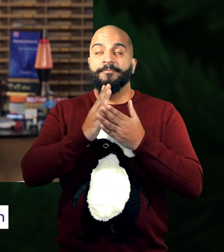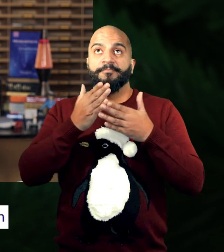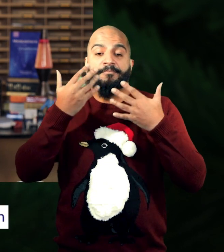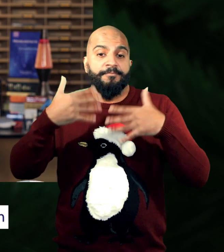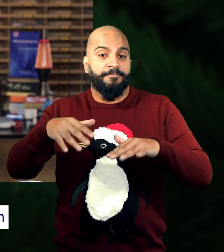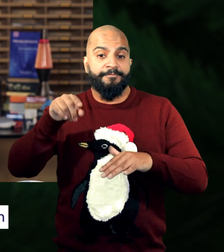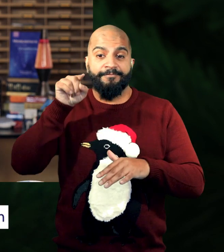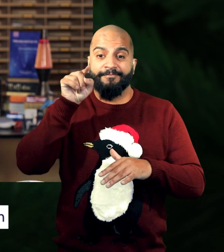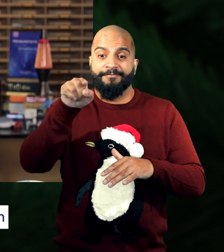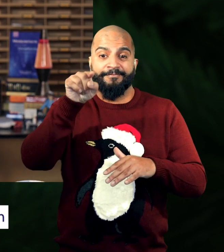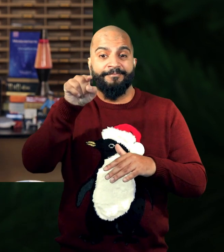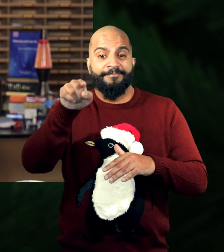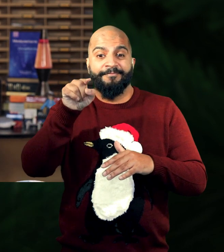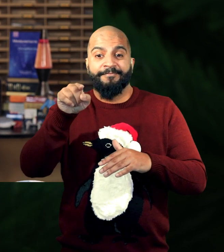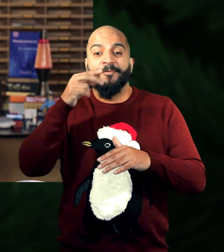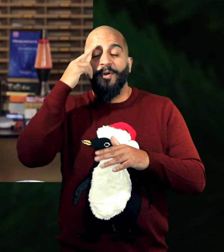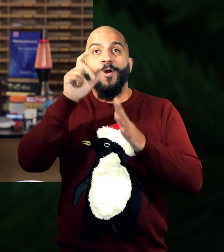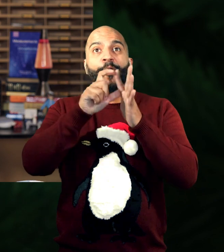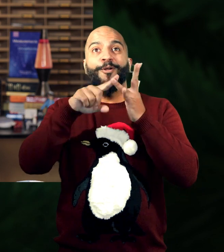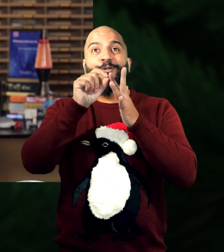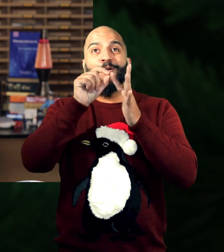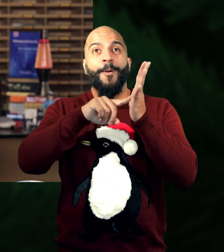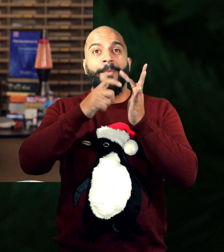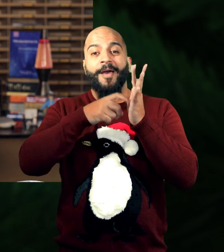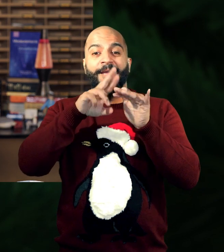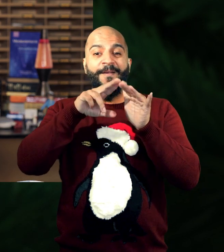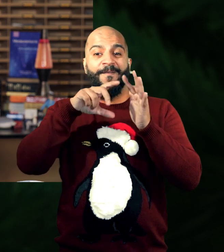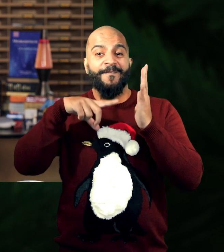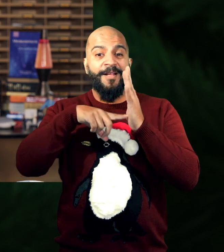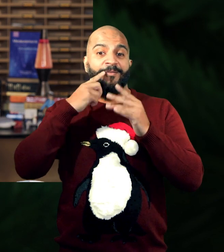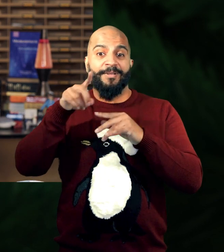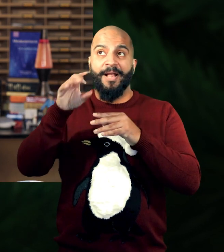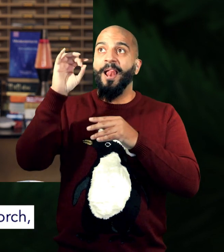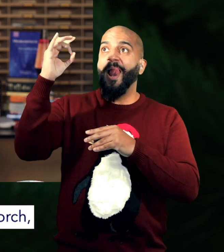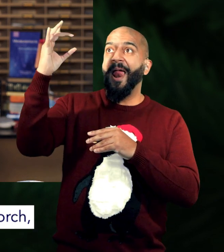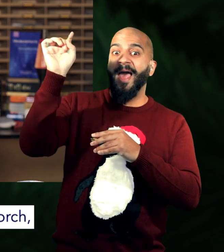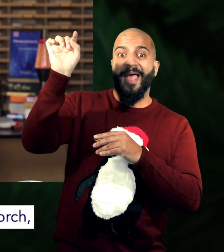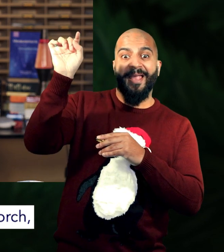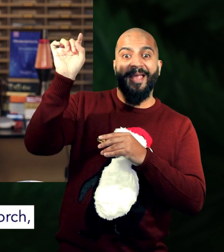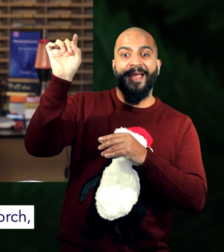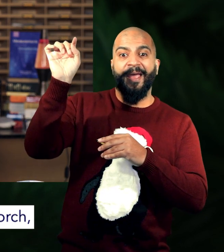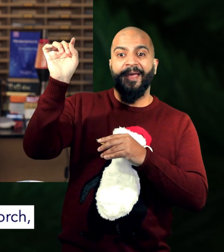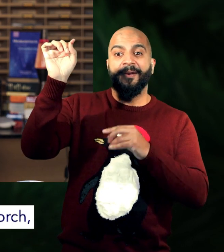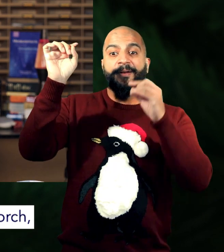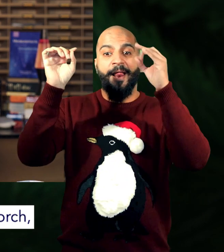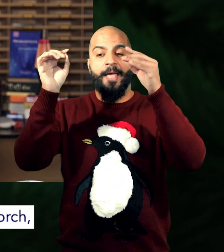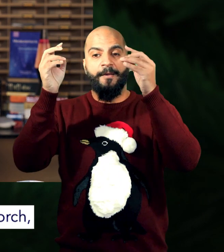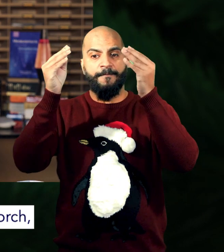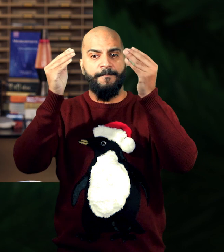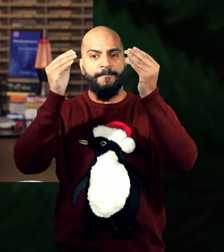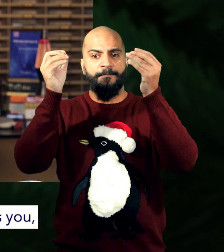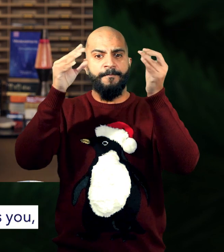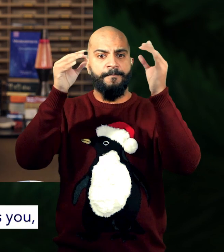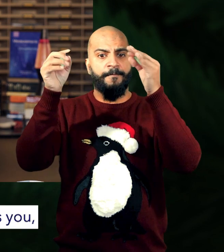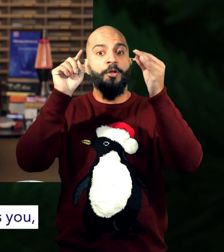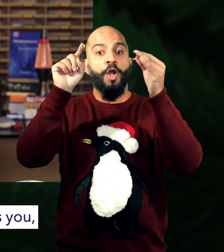out this was due to this phenomenon called the Dupper Effect, which says that when a little bit of light, whether it's given out by a star, by a lightbulb, by a torch,